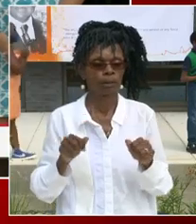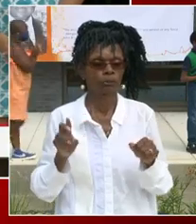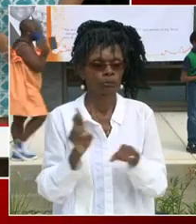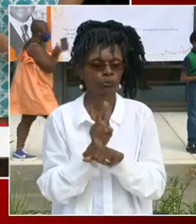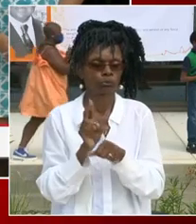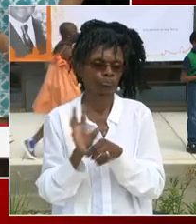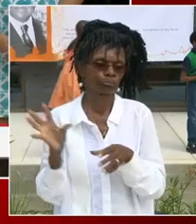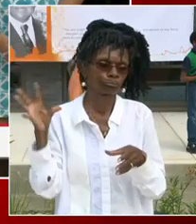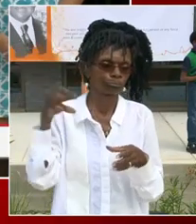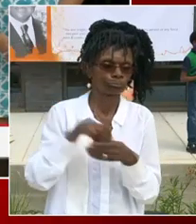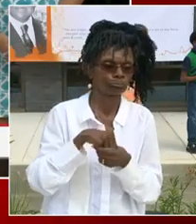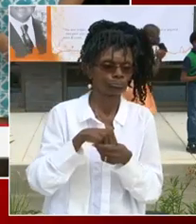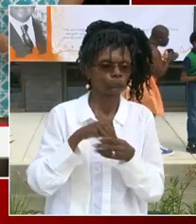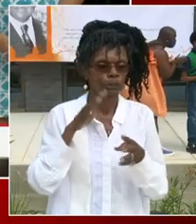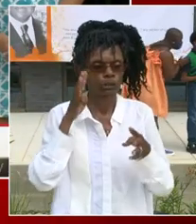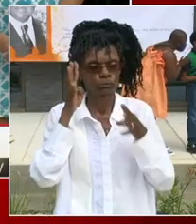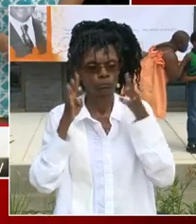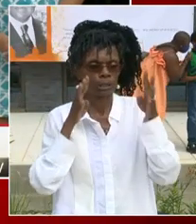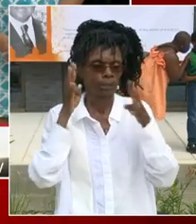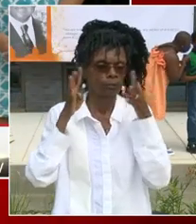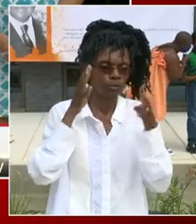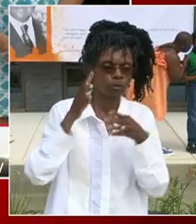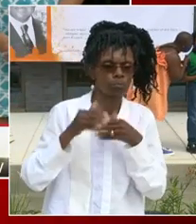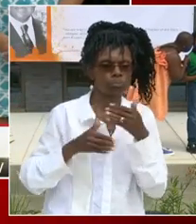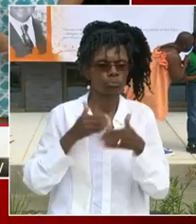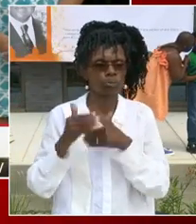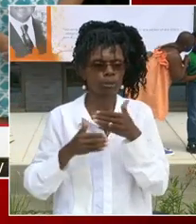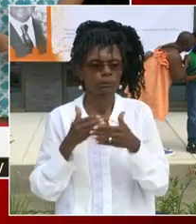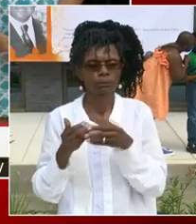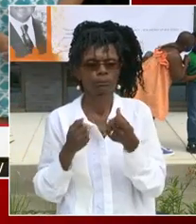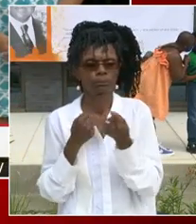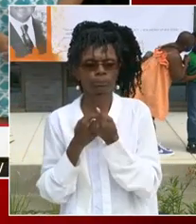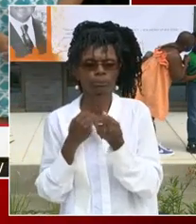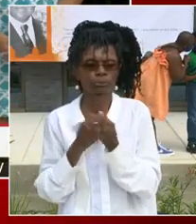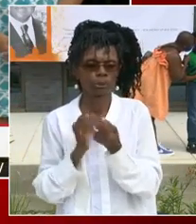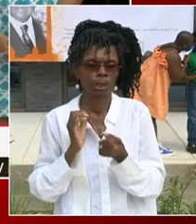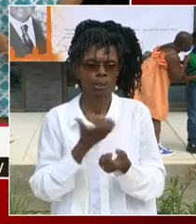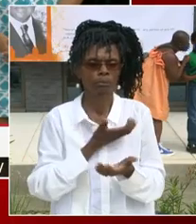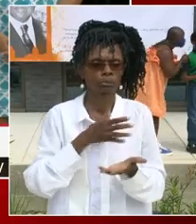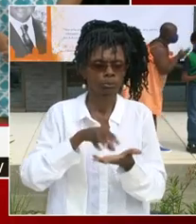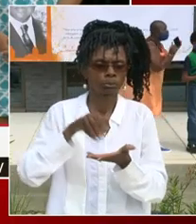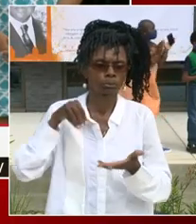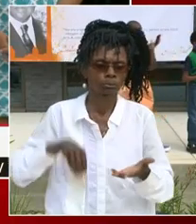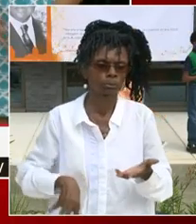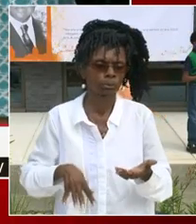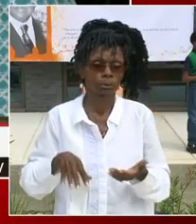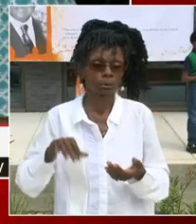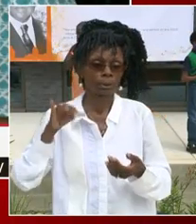our world through sustainable living practices. To our students, welcome home!